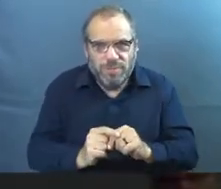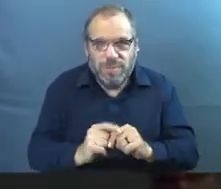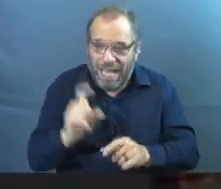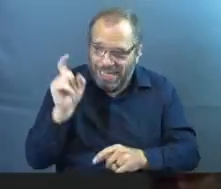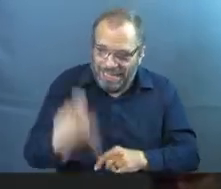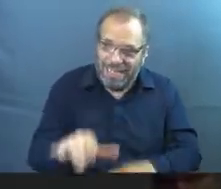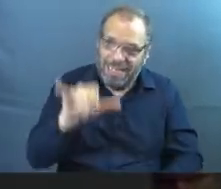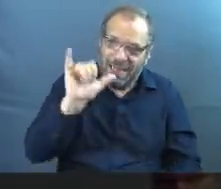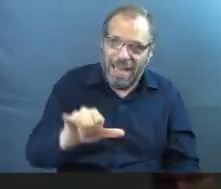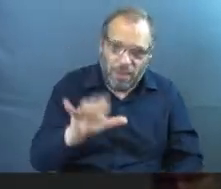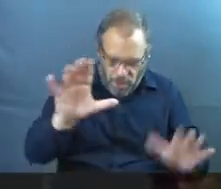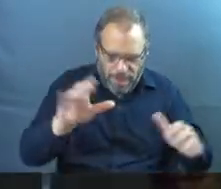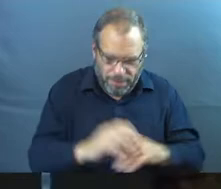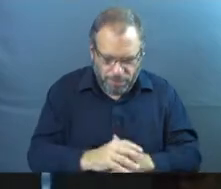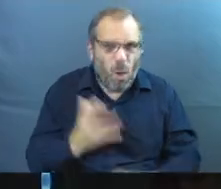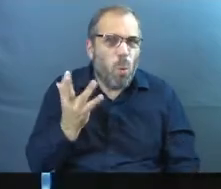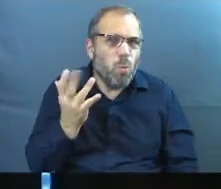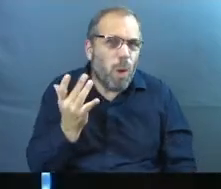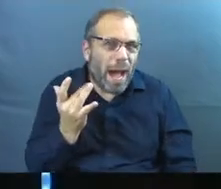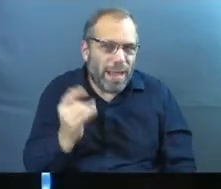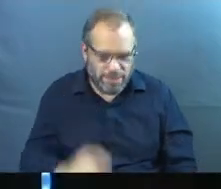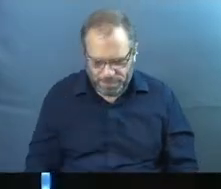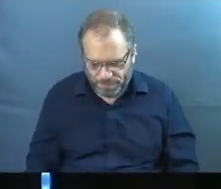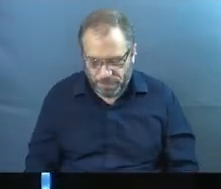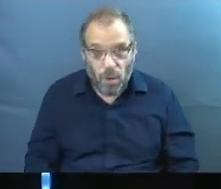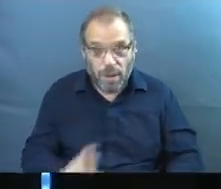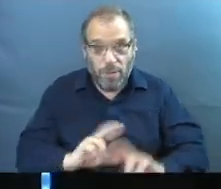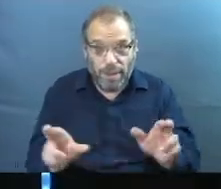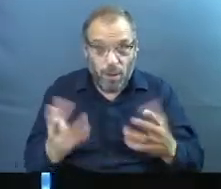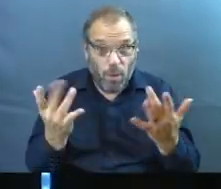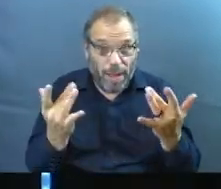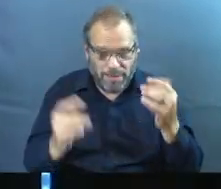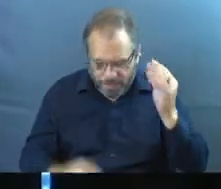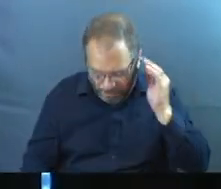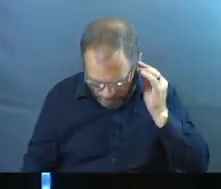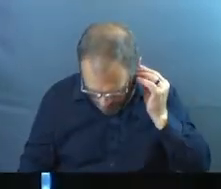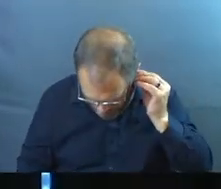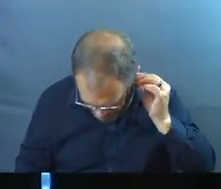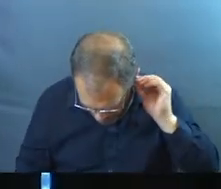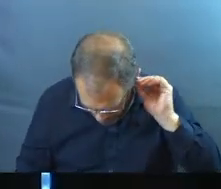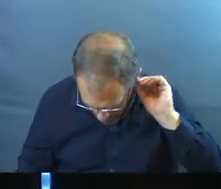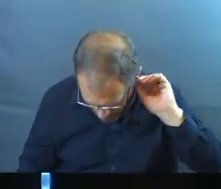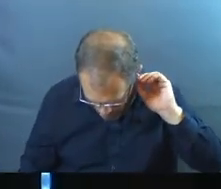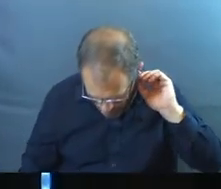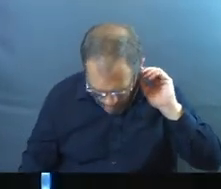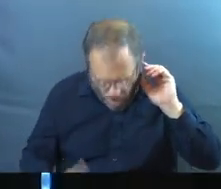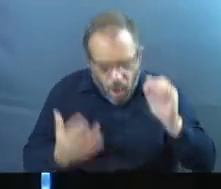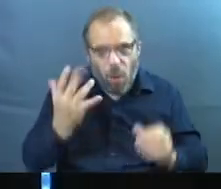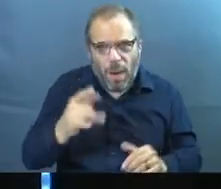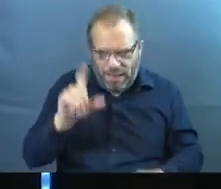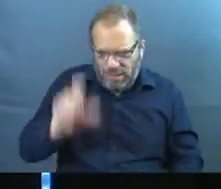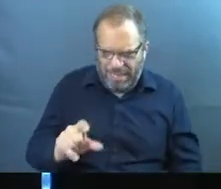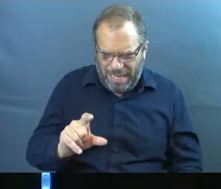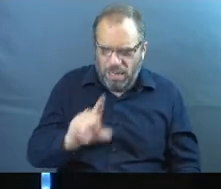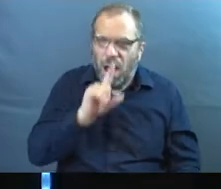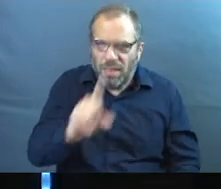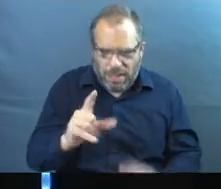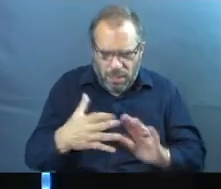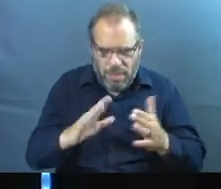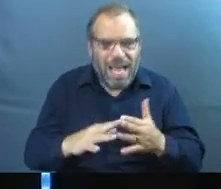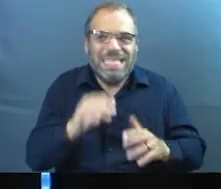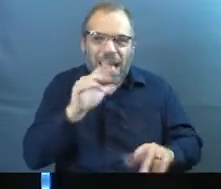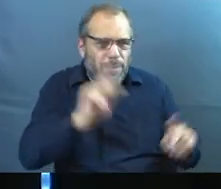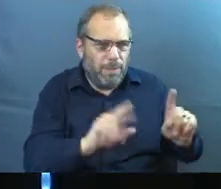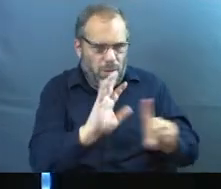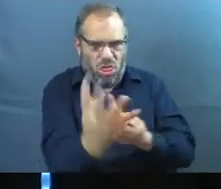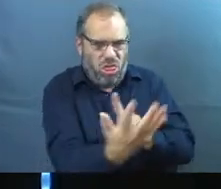we need that. All right. Ultimate why? Okay. So get ready to close out. Ultimate why? Why do we need authentic community? Not just